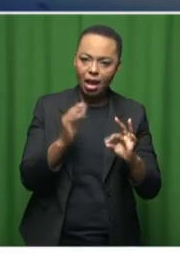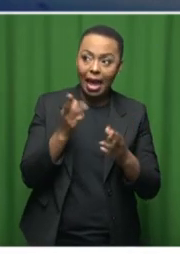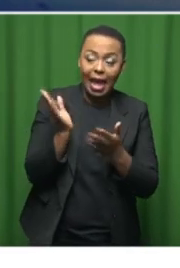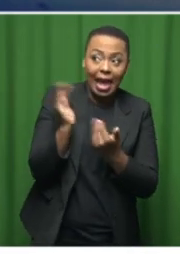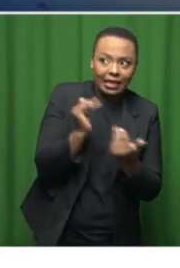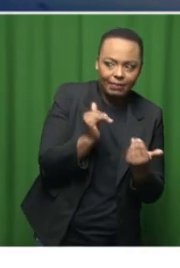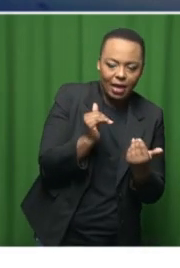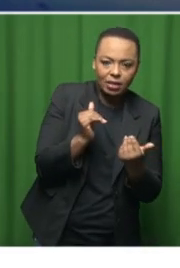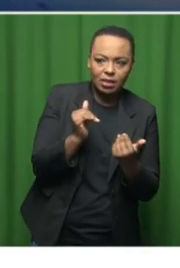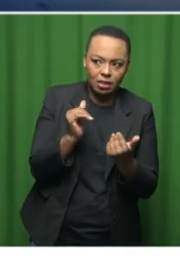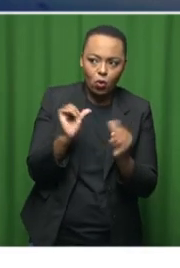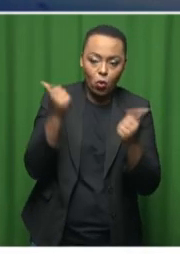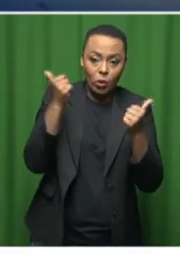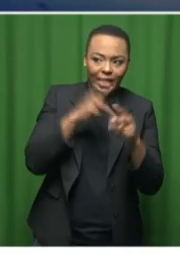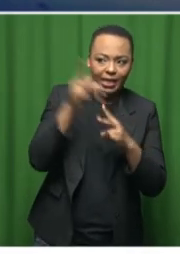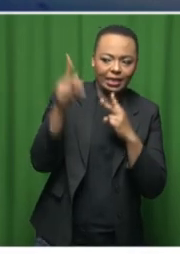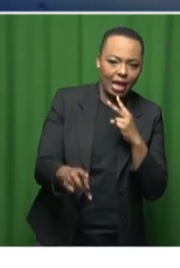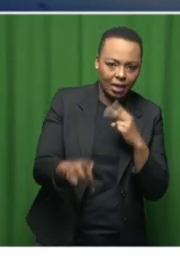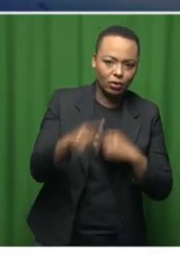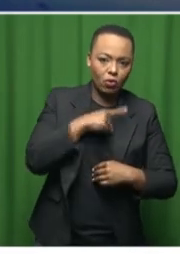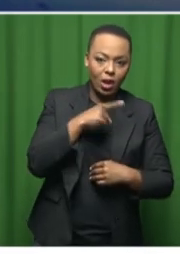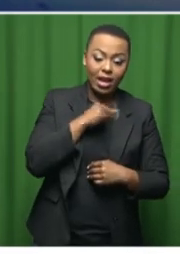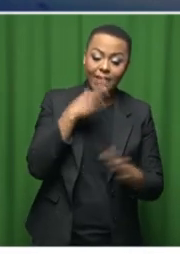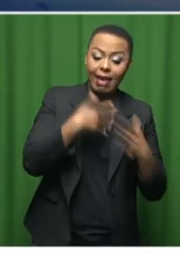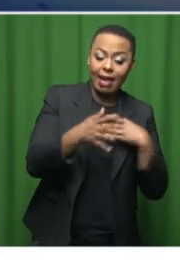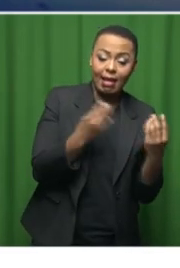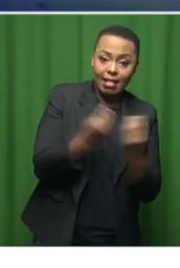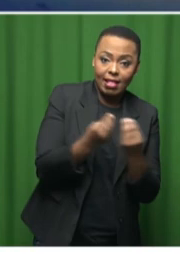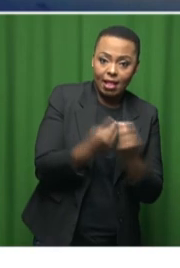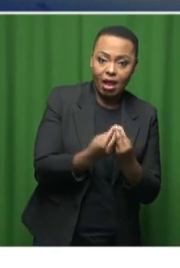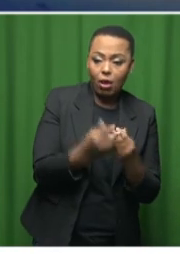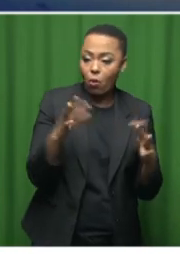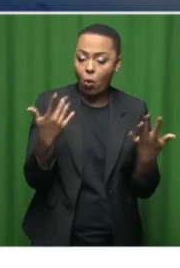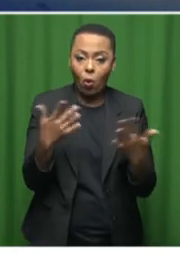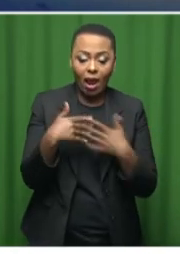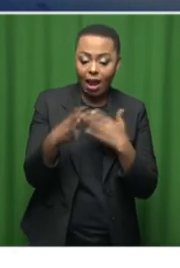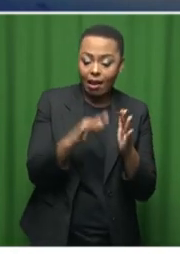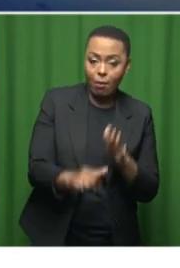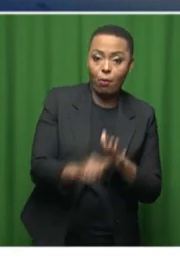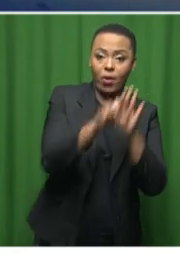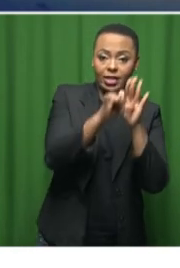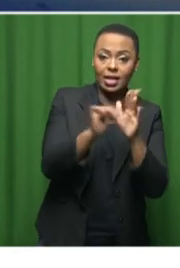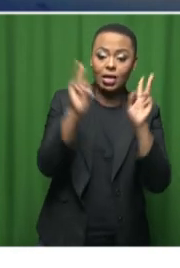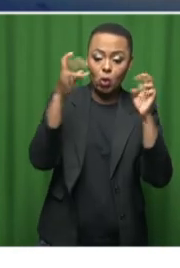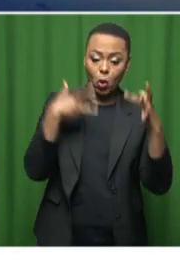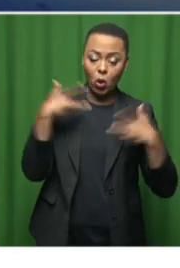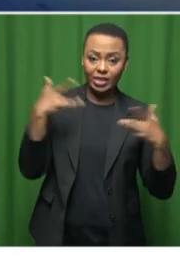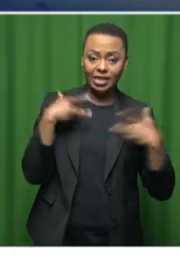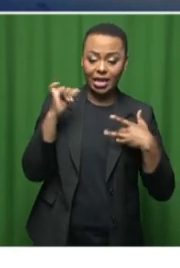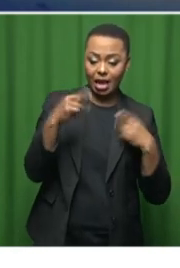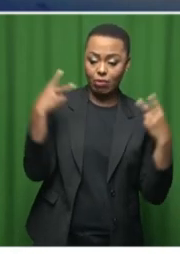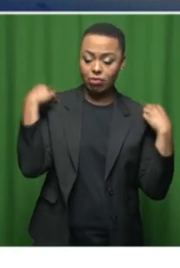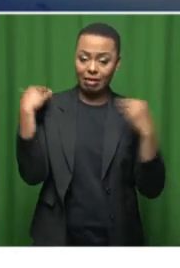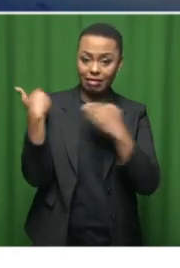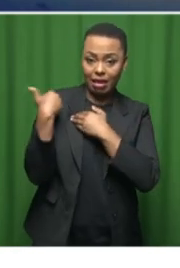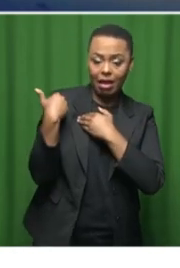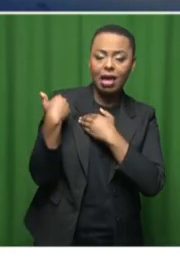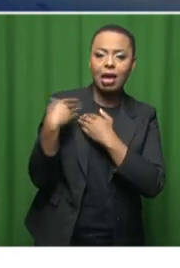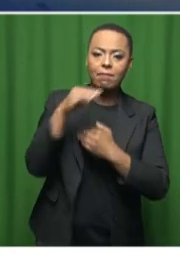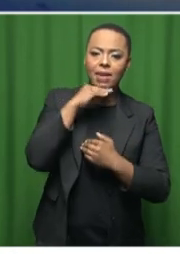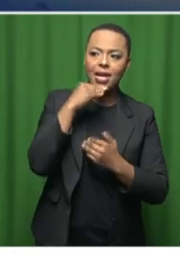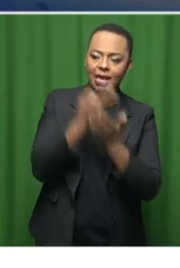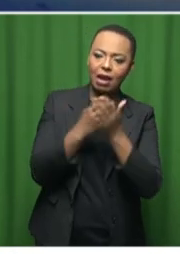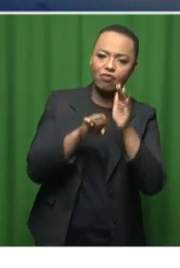results because if there were anything, there were any significant security concerns, they would have been